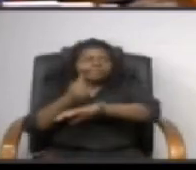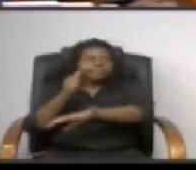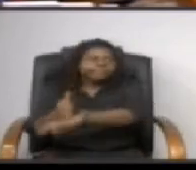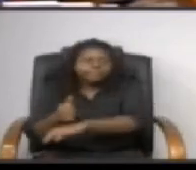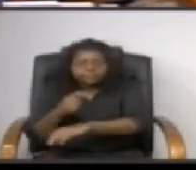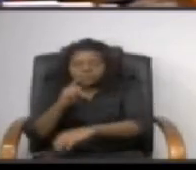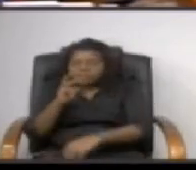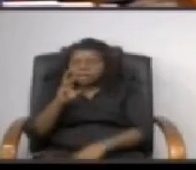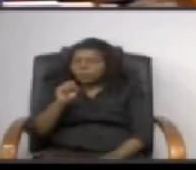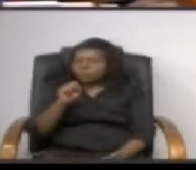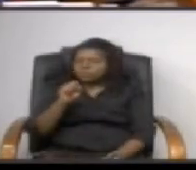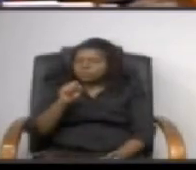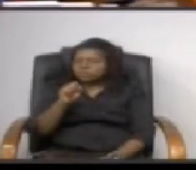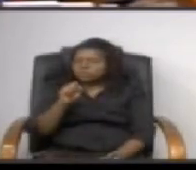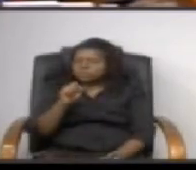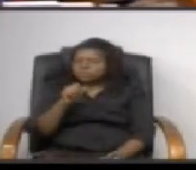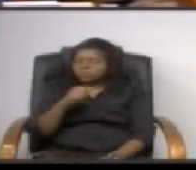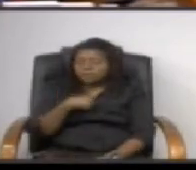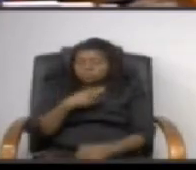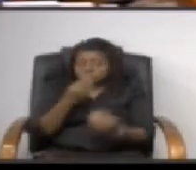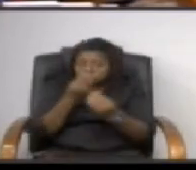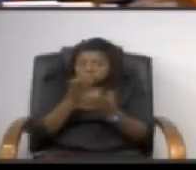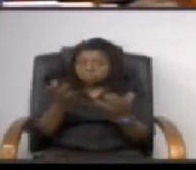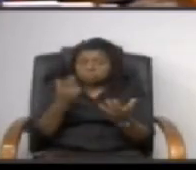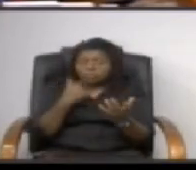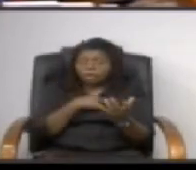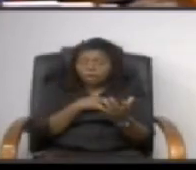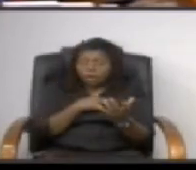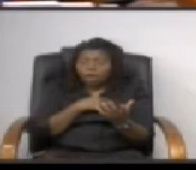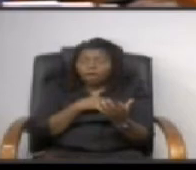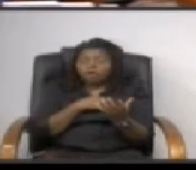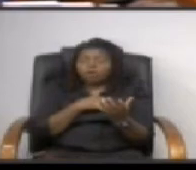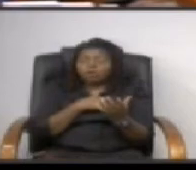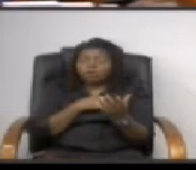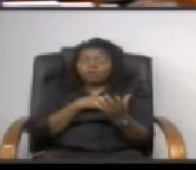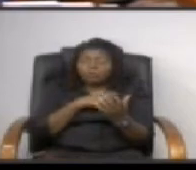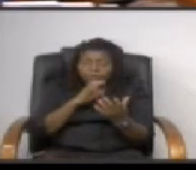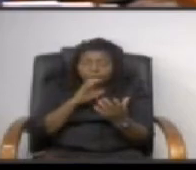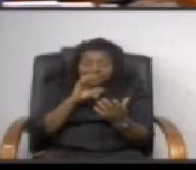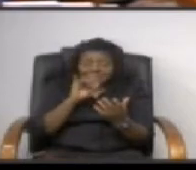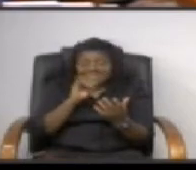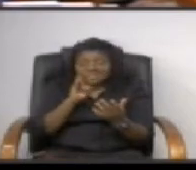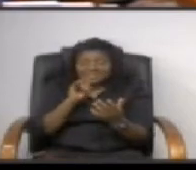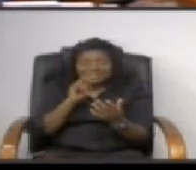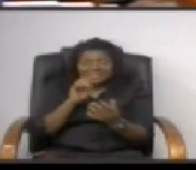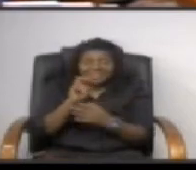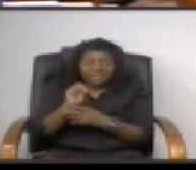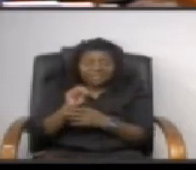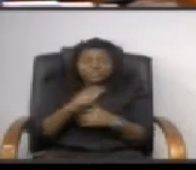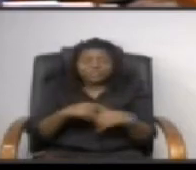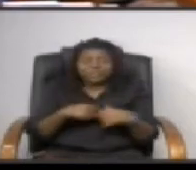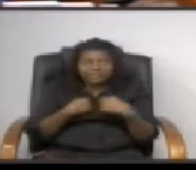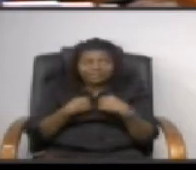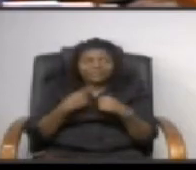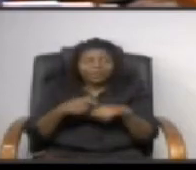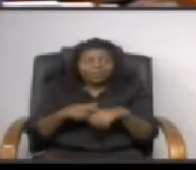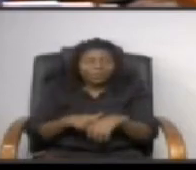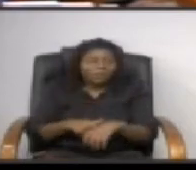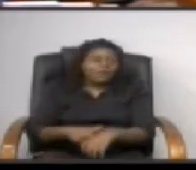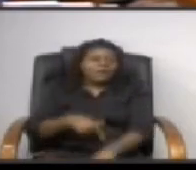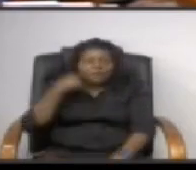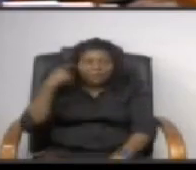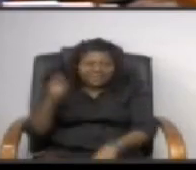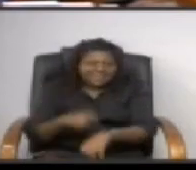would remind everybody that our civilization lived a long long time and survived quite